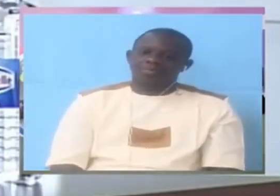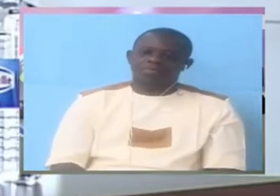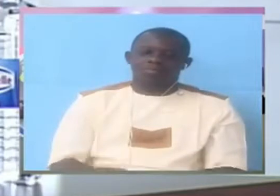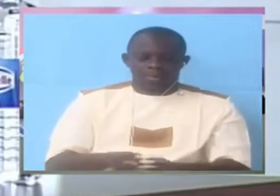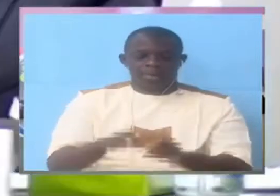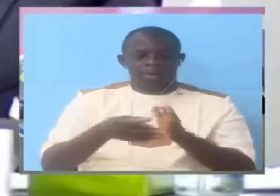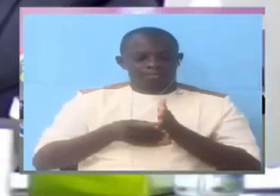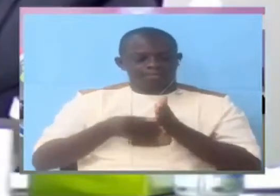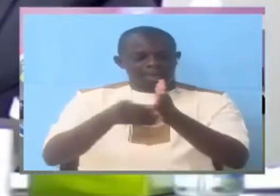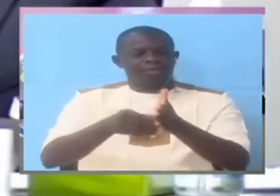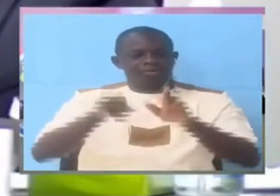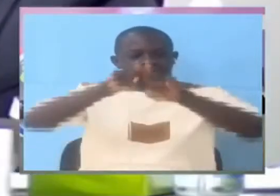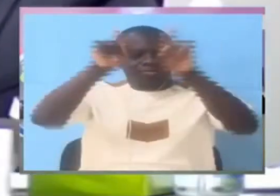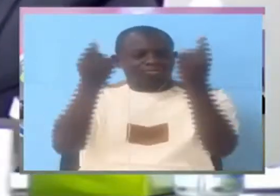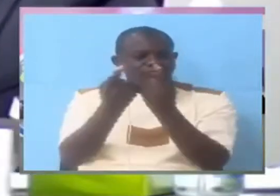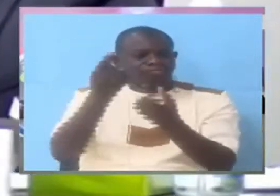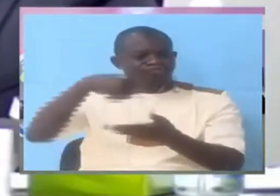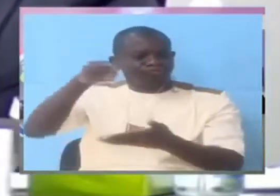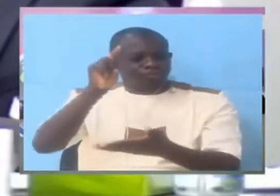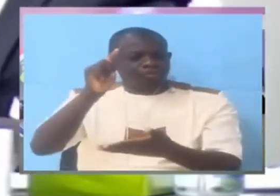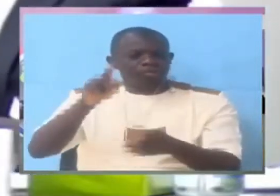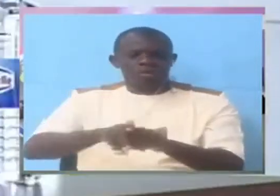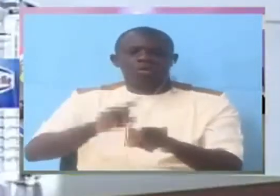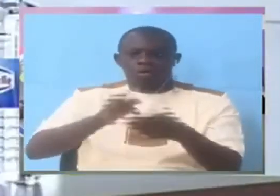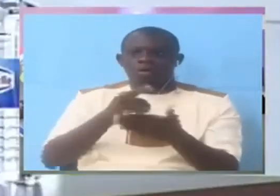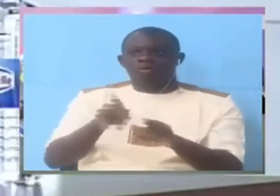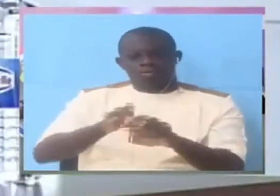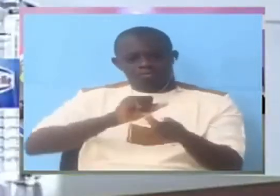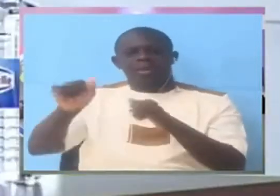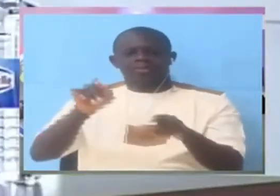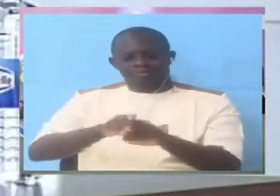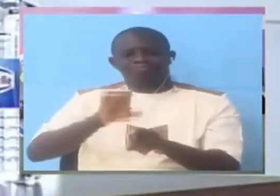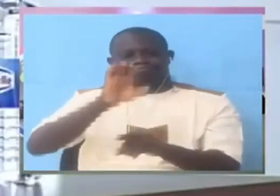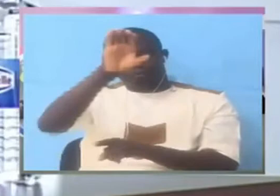general? Correct? Yes. Or let's say president.